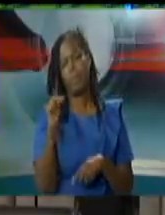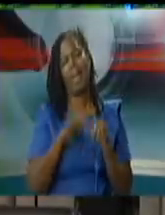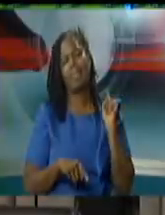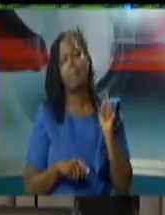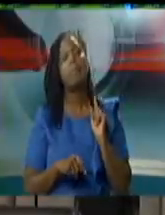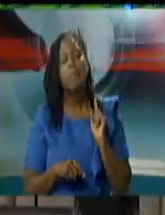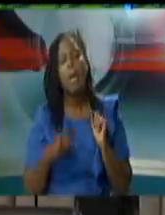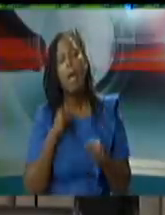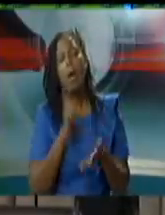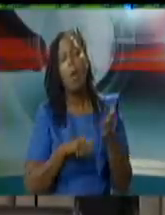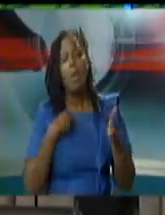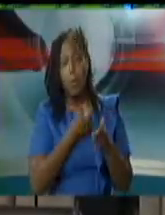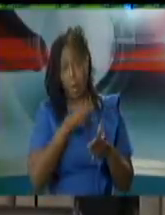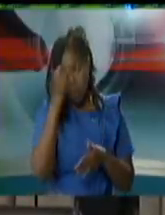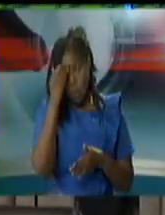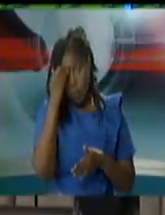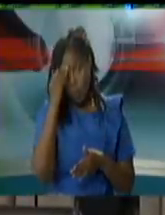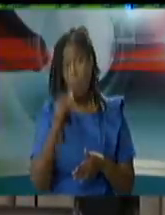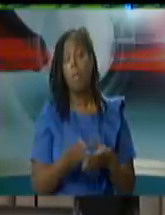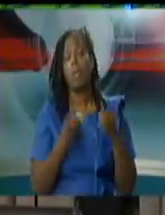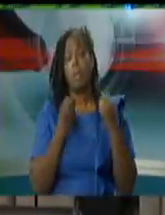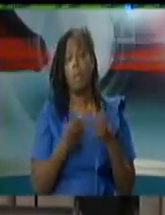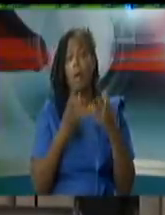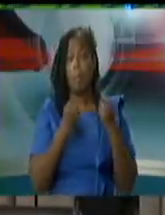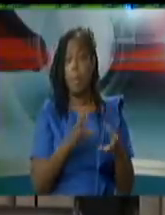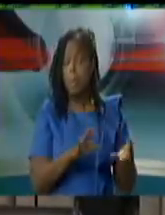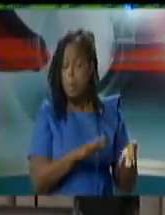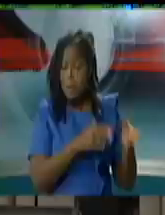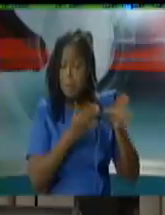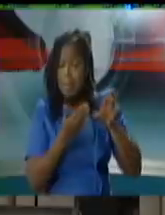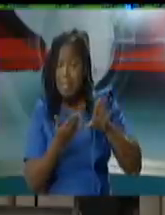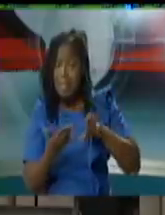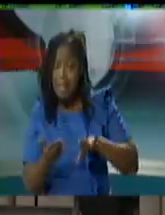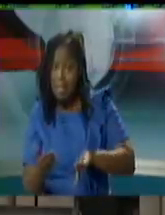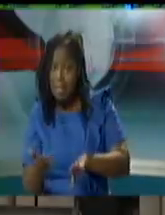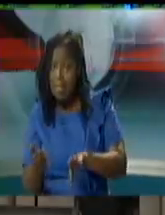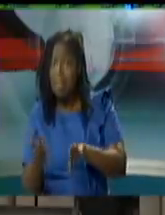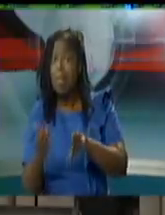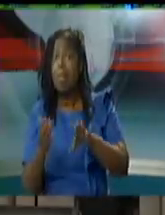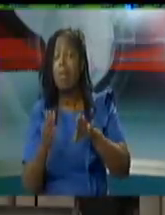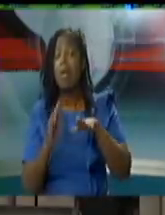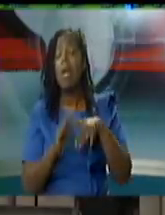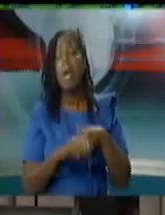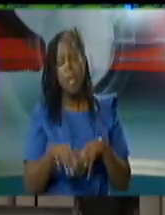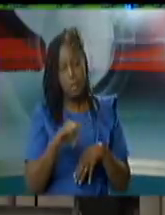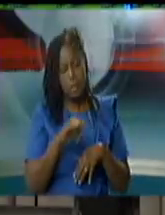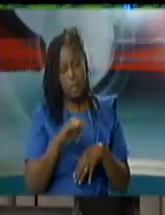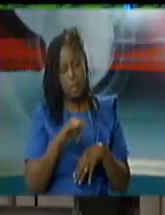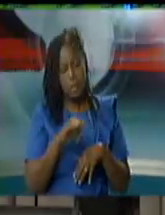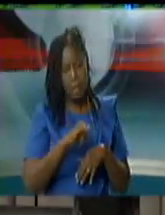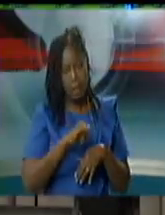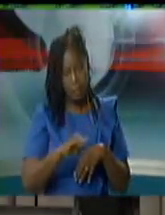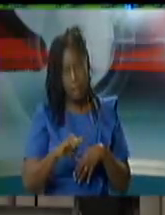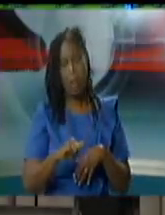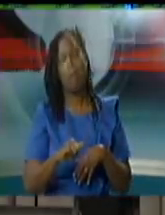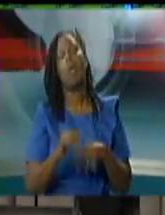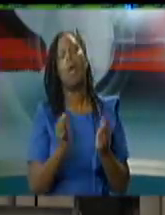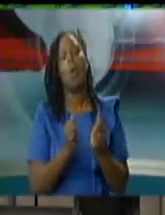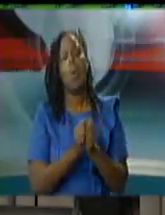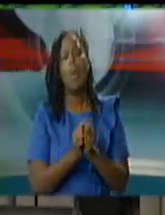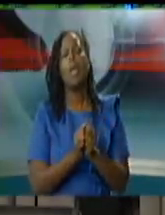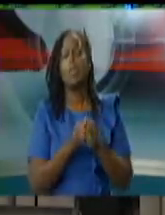our fatalities are being borne out by the international learning which is